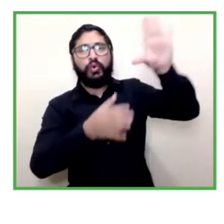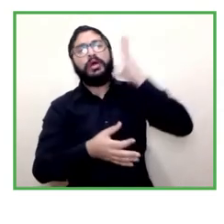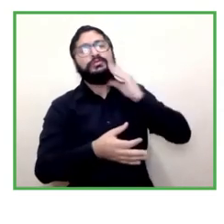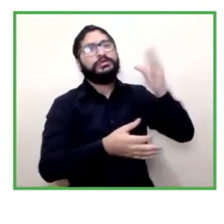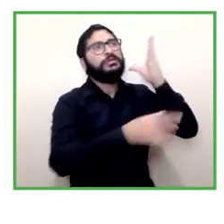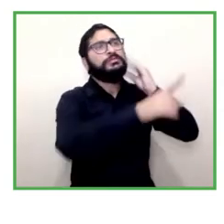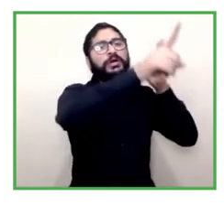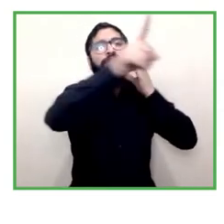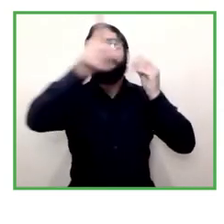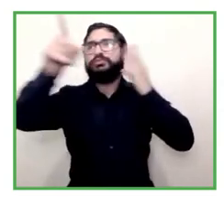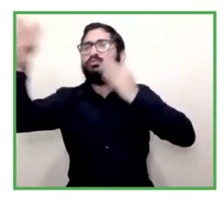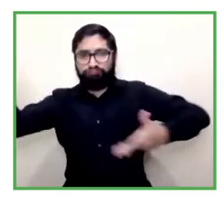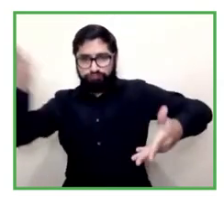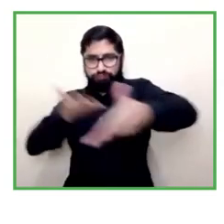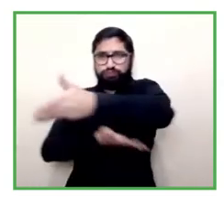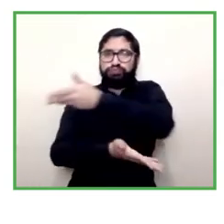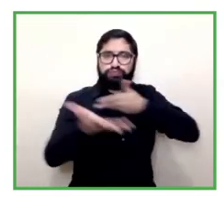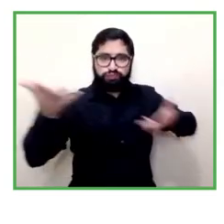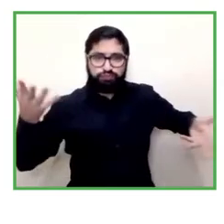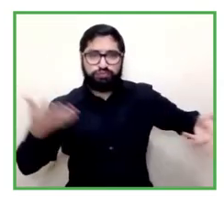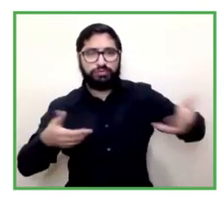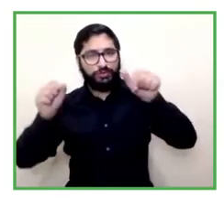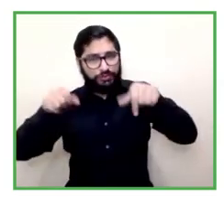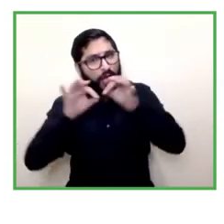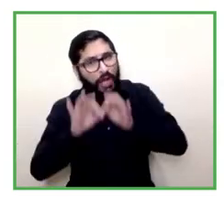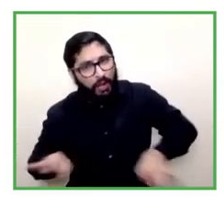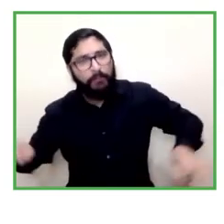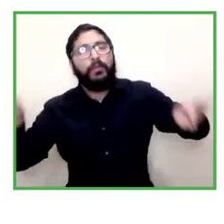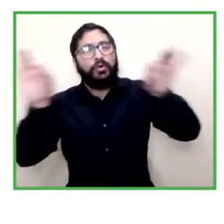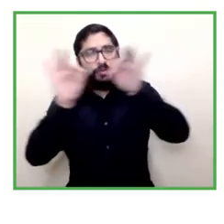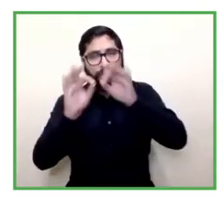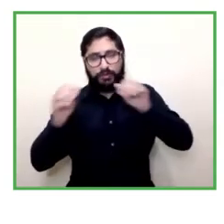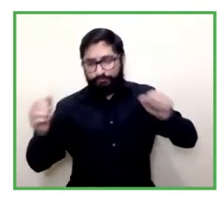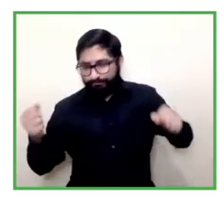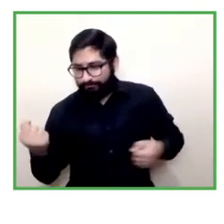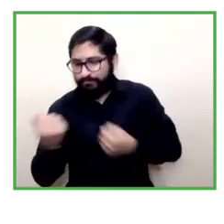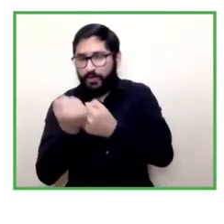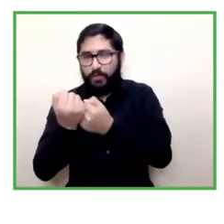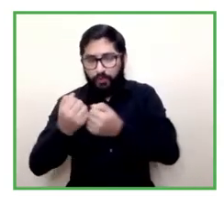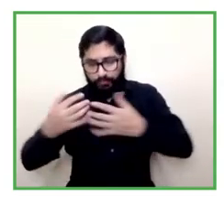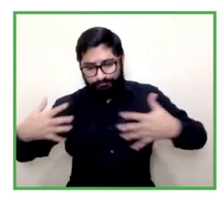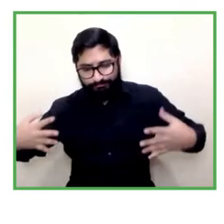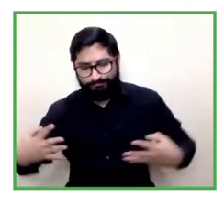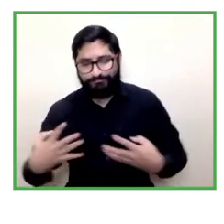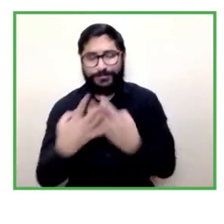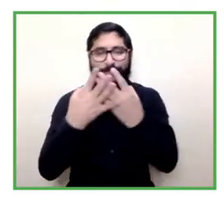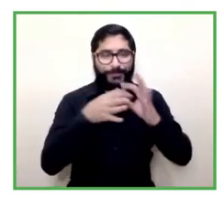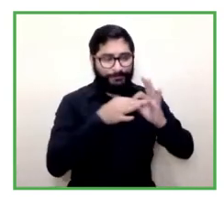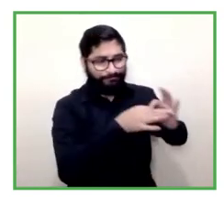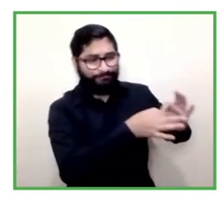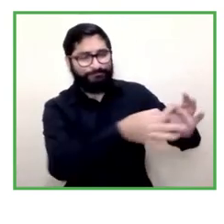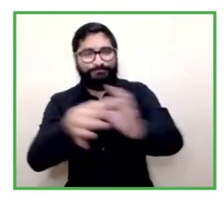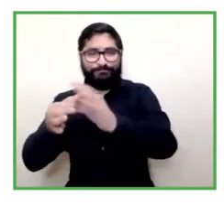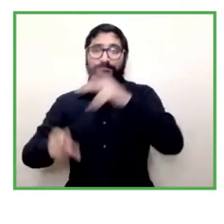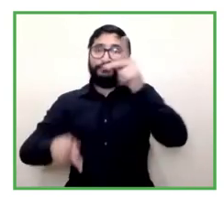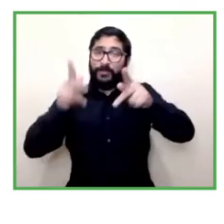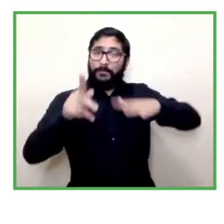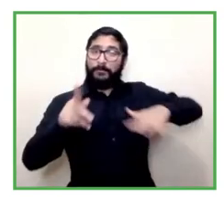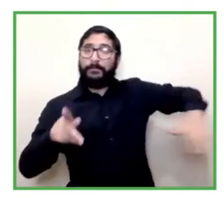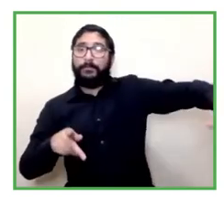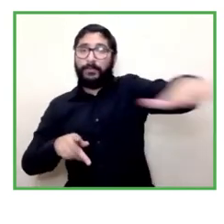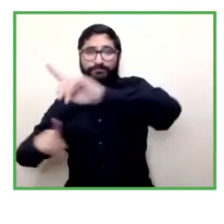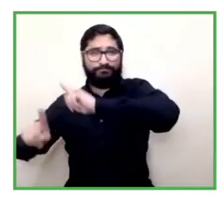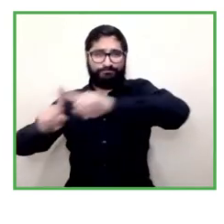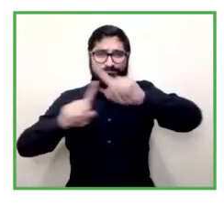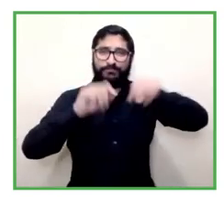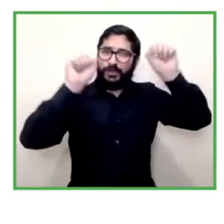with cooperative organizations and it's important for us to support that social niche that is being coordinated towards